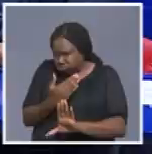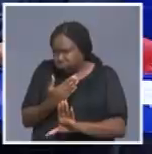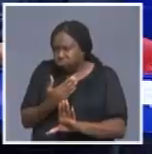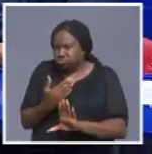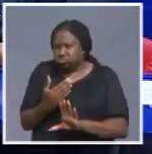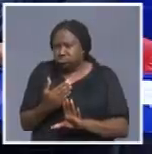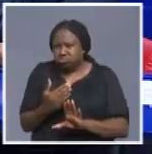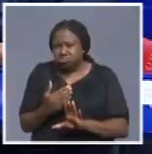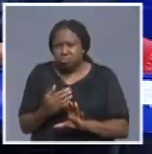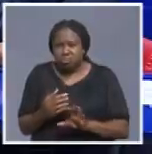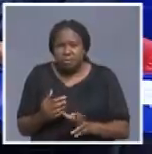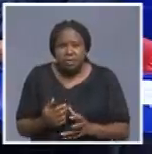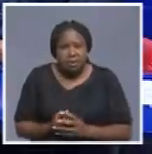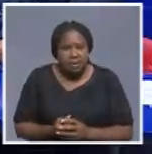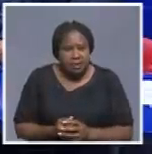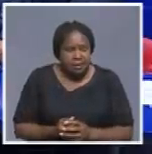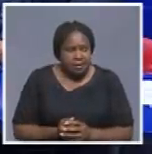What's your stance on that?